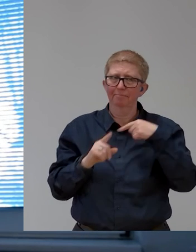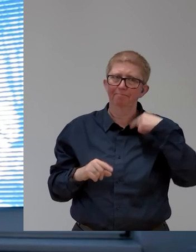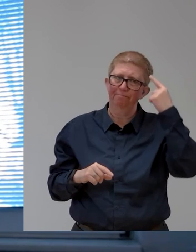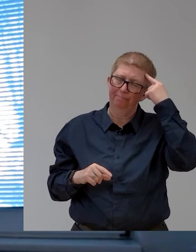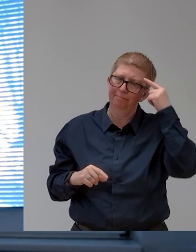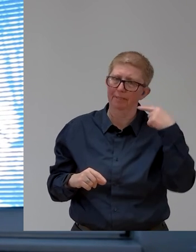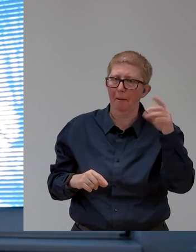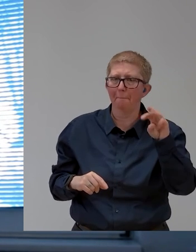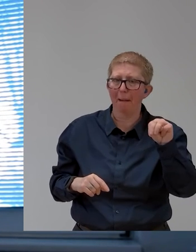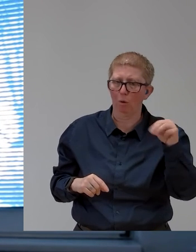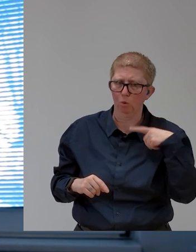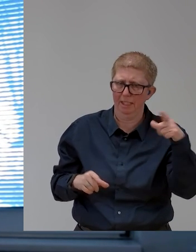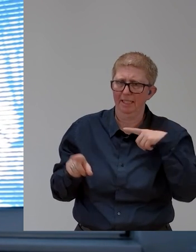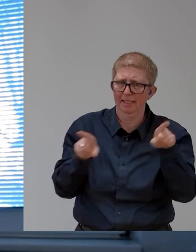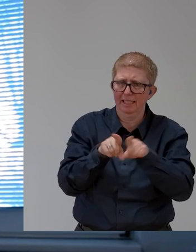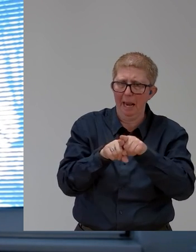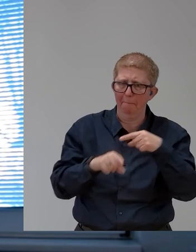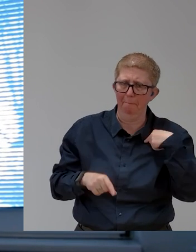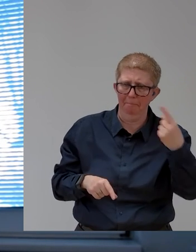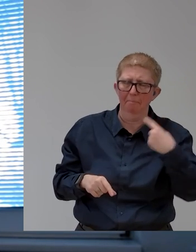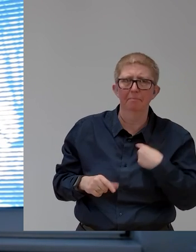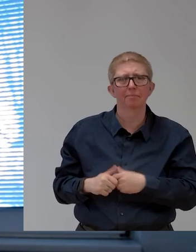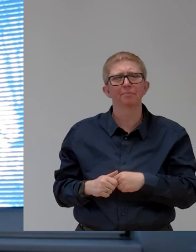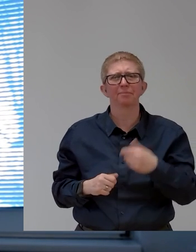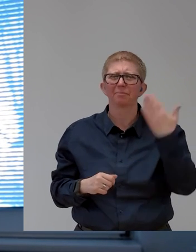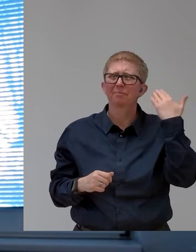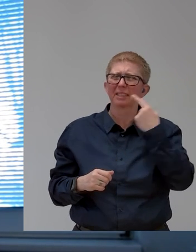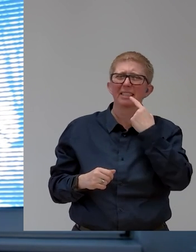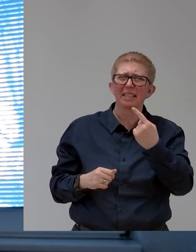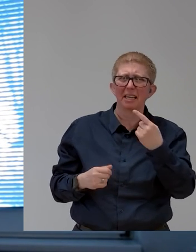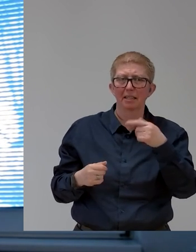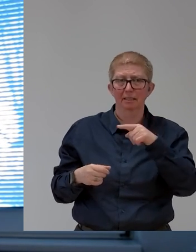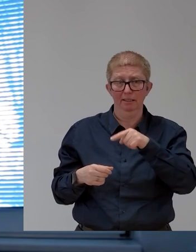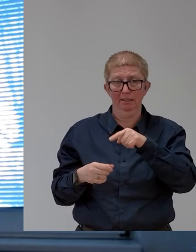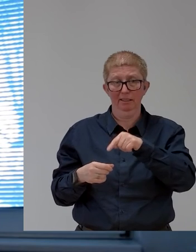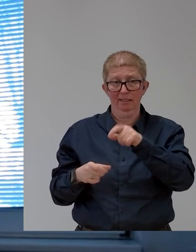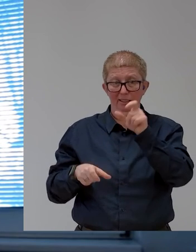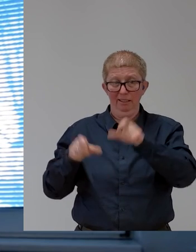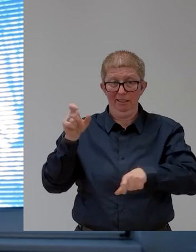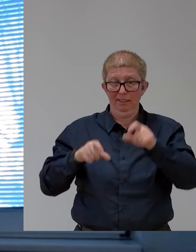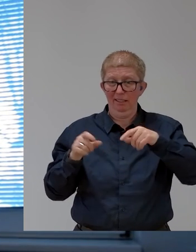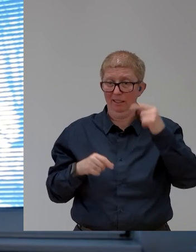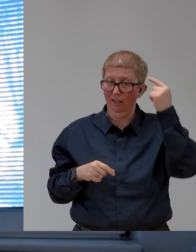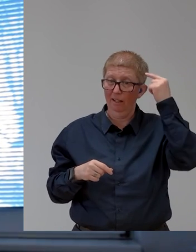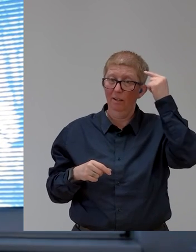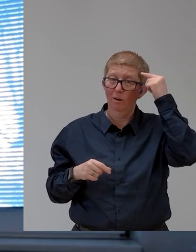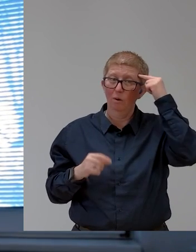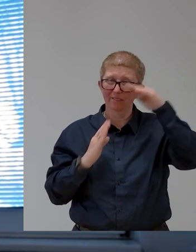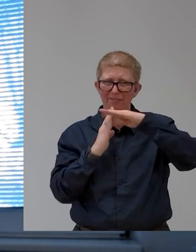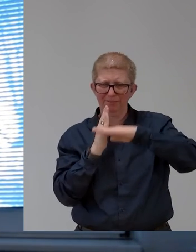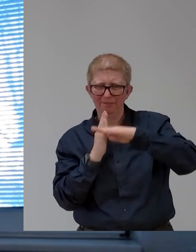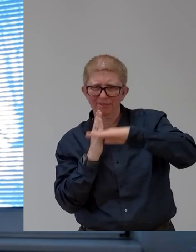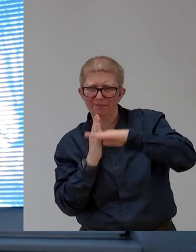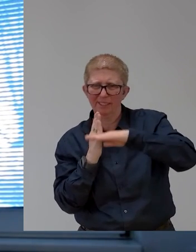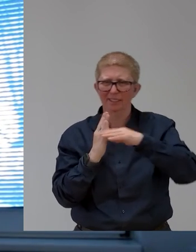As I said earlier, I think the area of people with cognitive and learning disabilities, which is a very, very broad